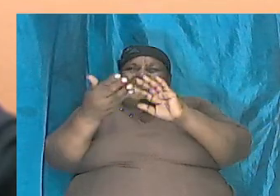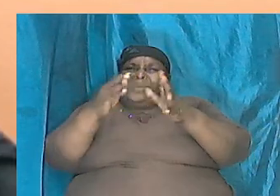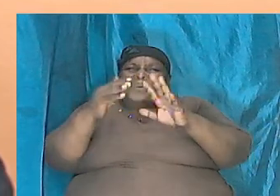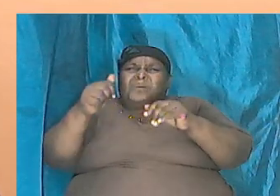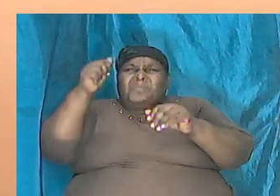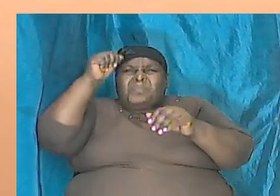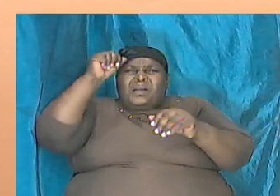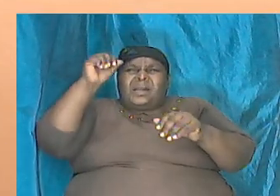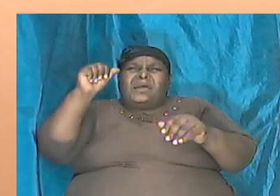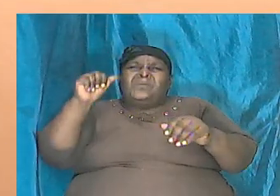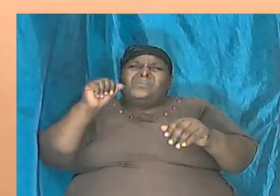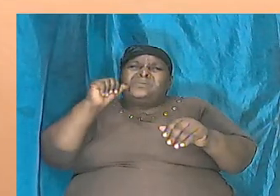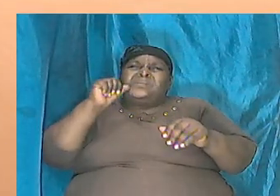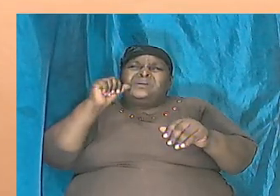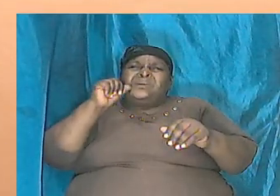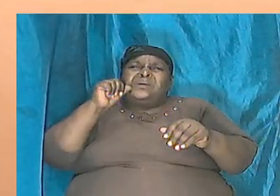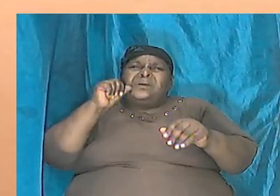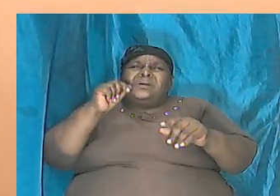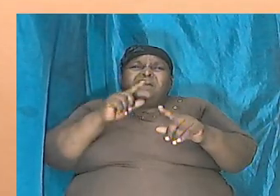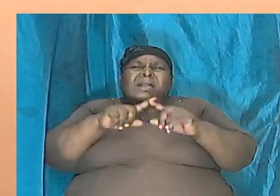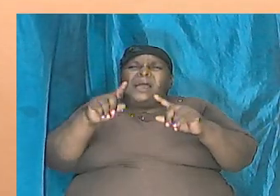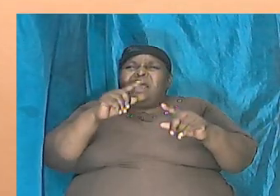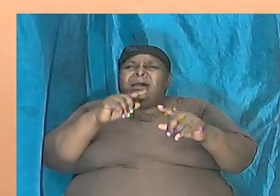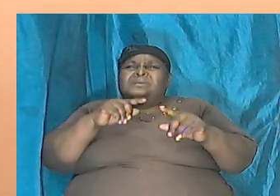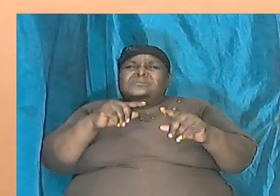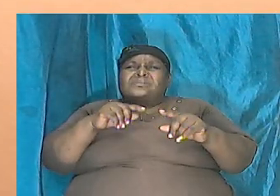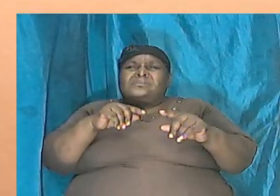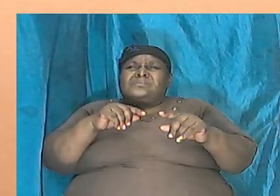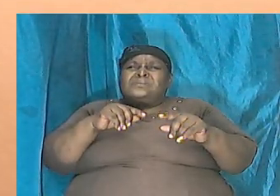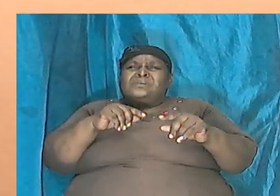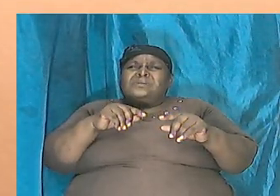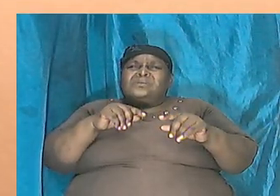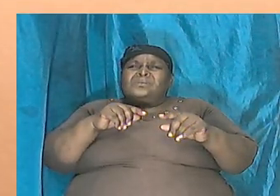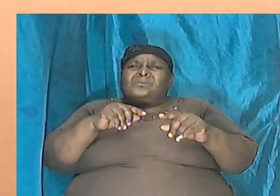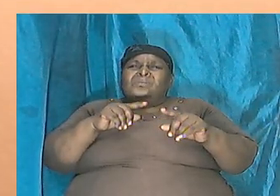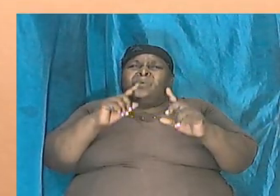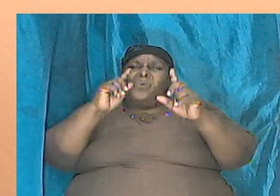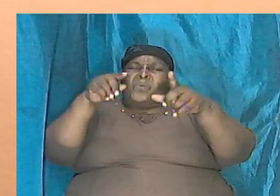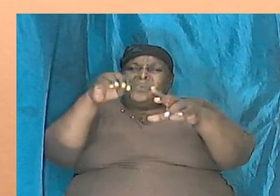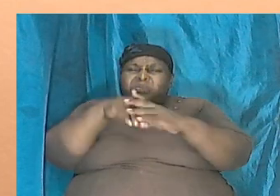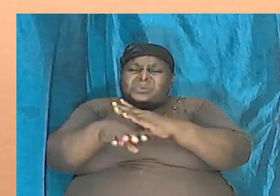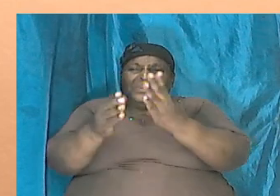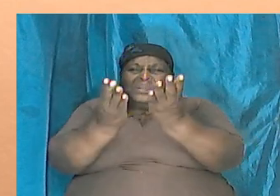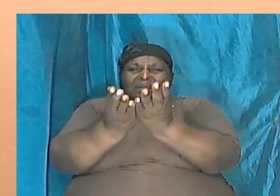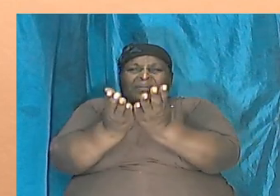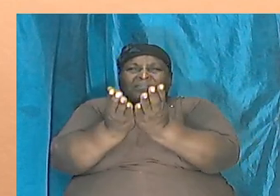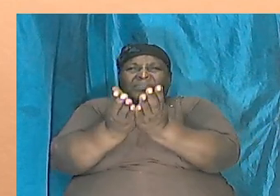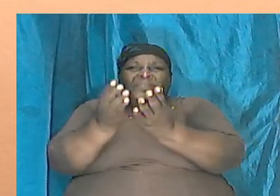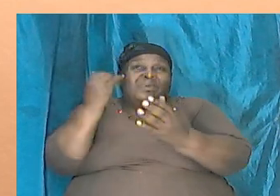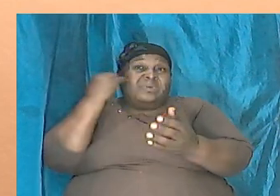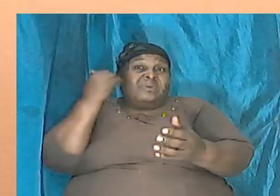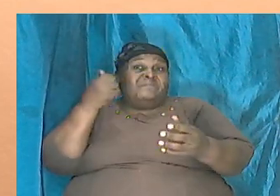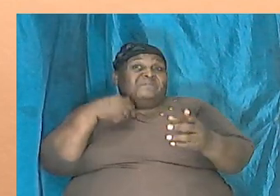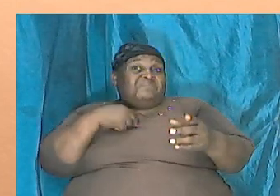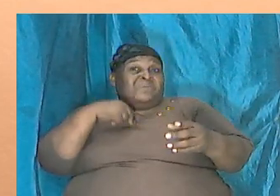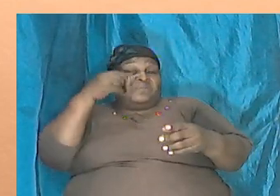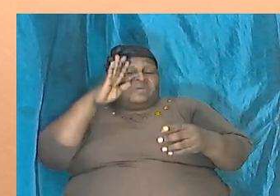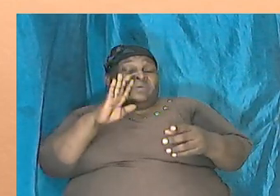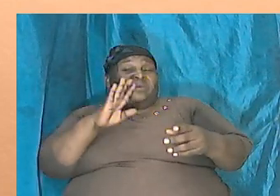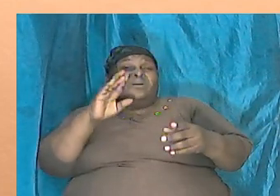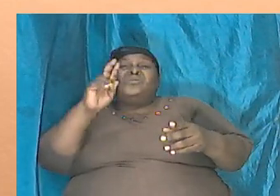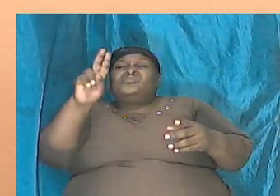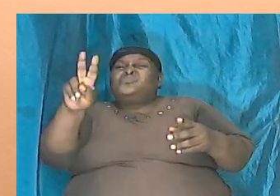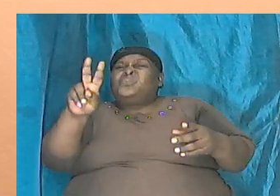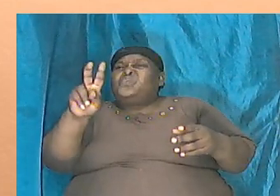behemoth that can hold in the arm if I were God and I want two of every